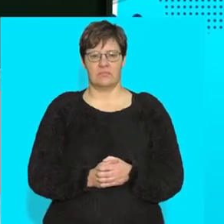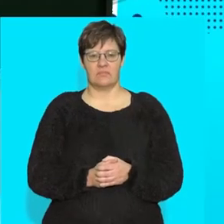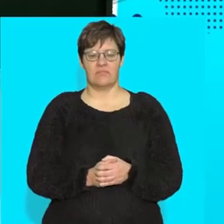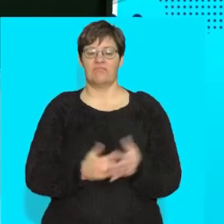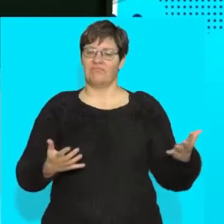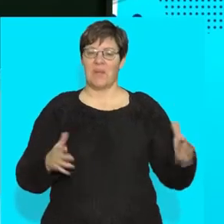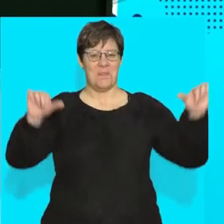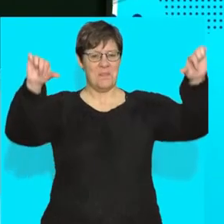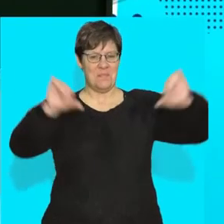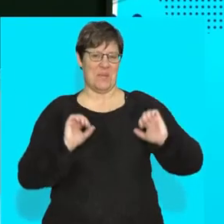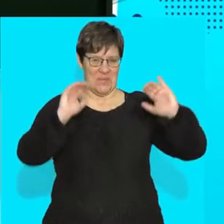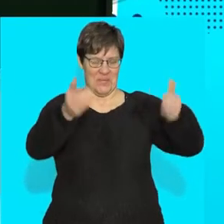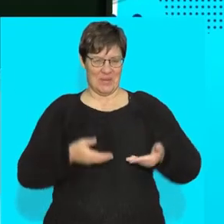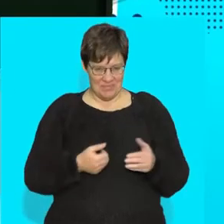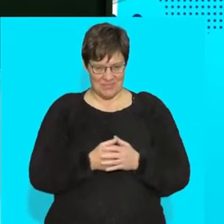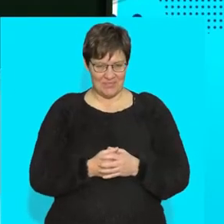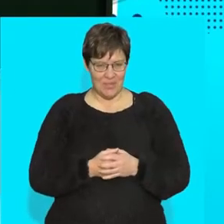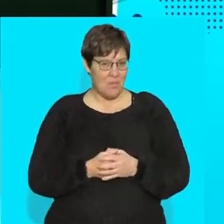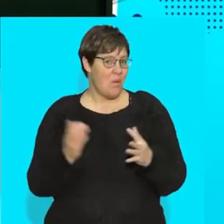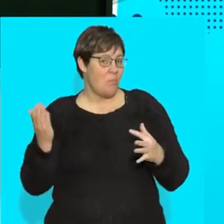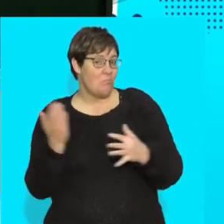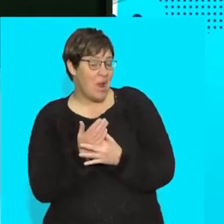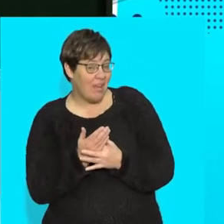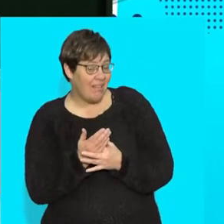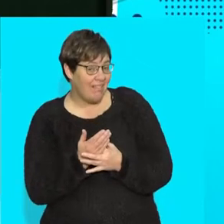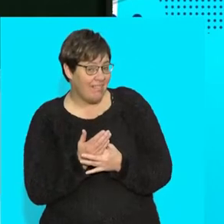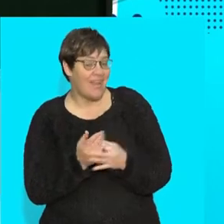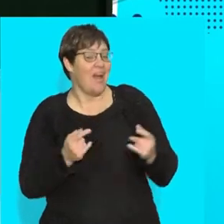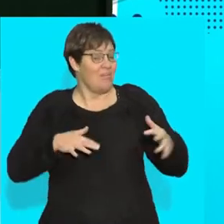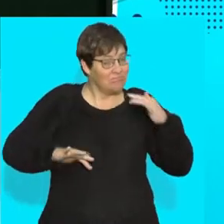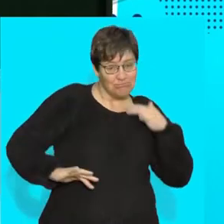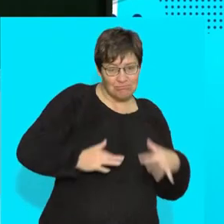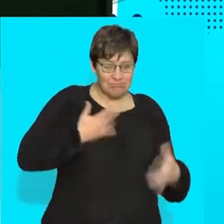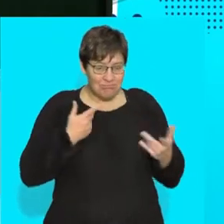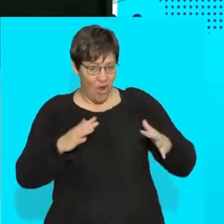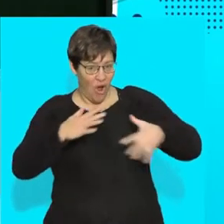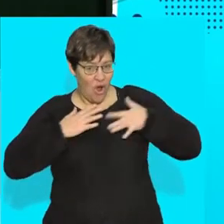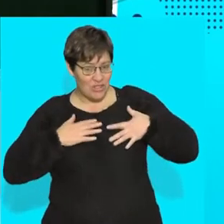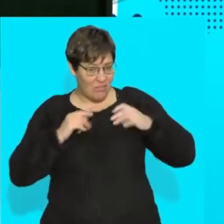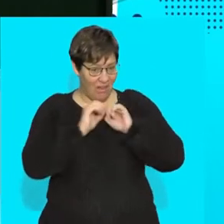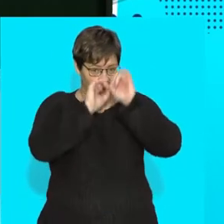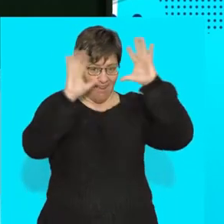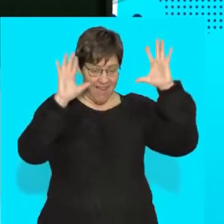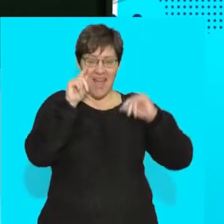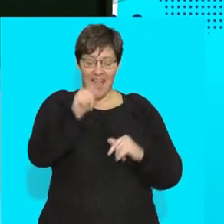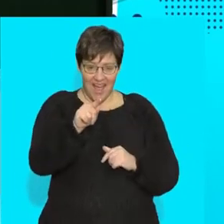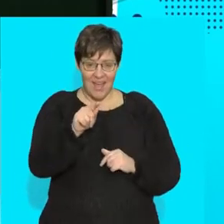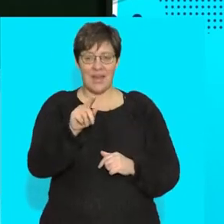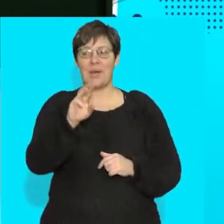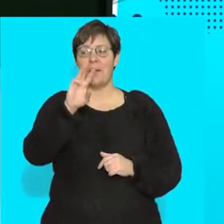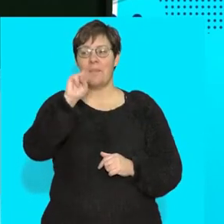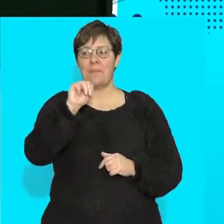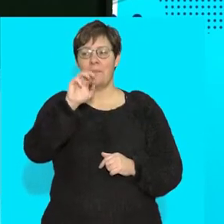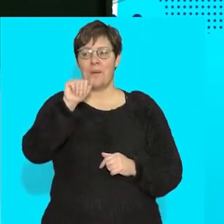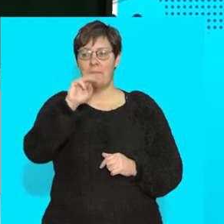Welcome back, life sciences. From that small break, get the blood flowing, get the oxygen flowing. This mammalian tissue can